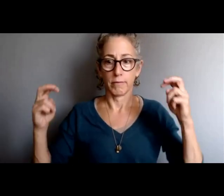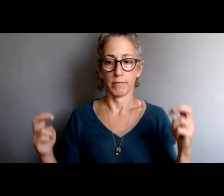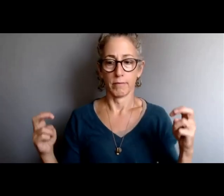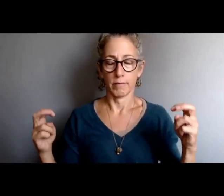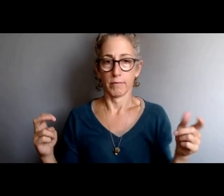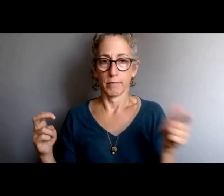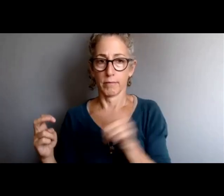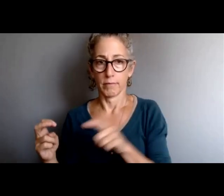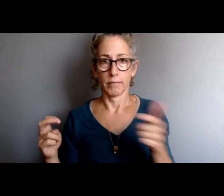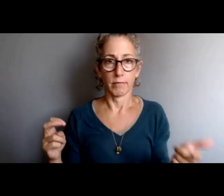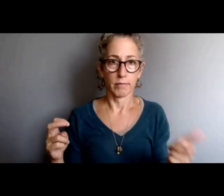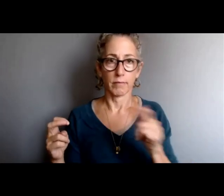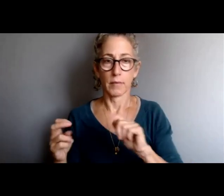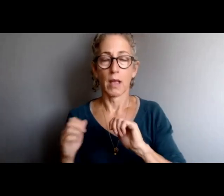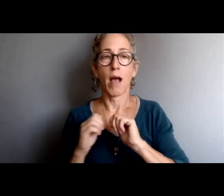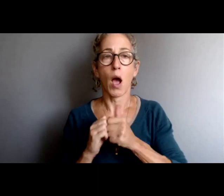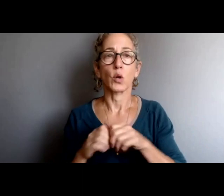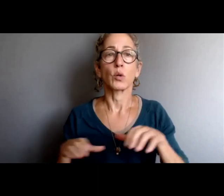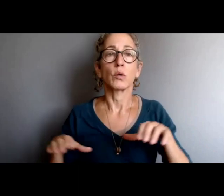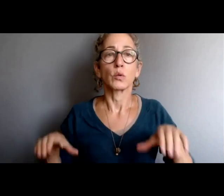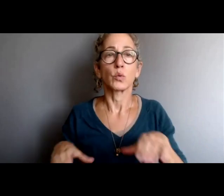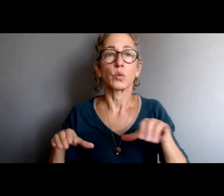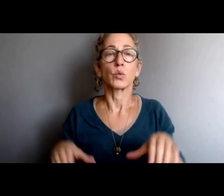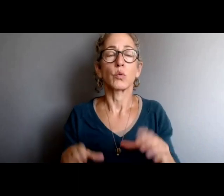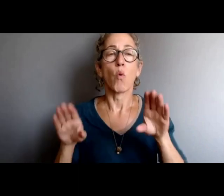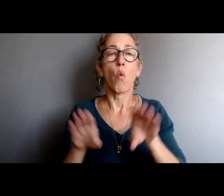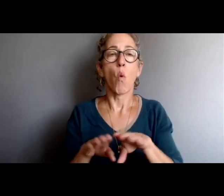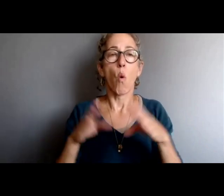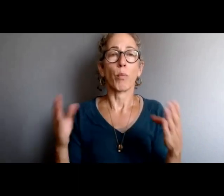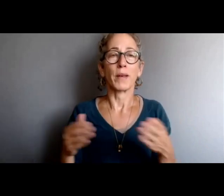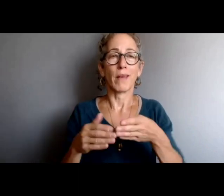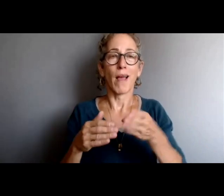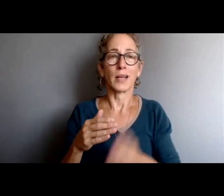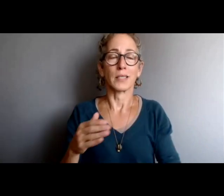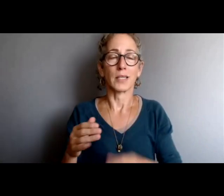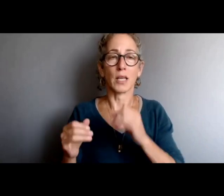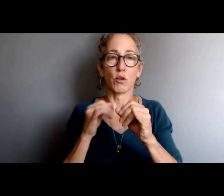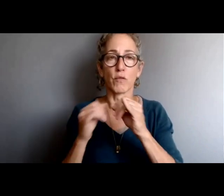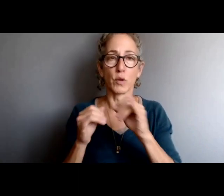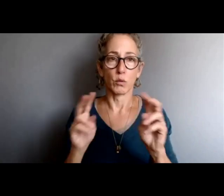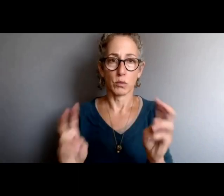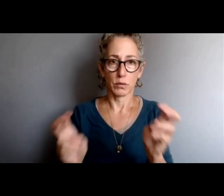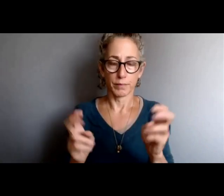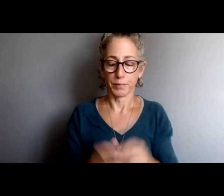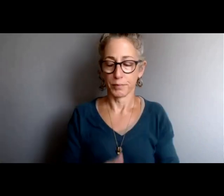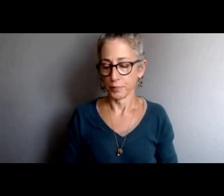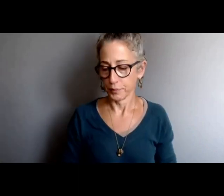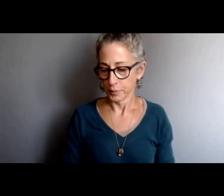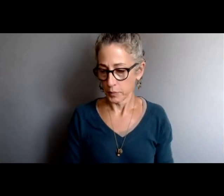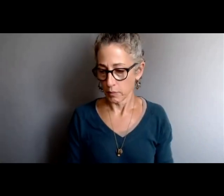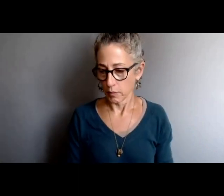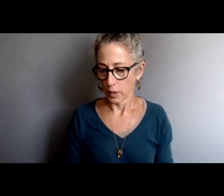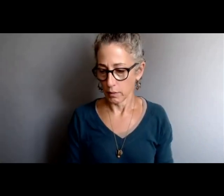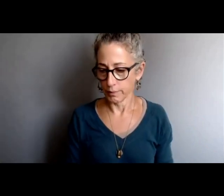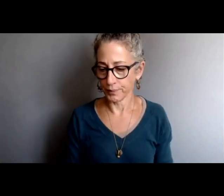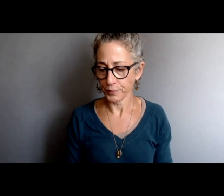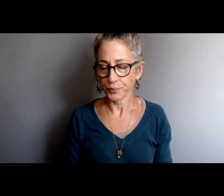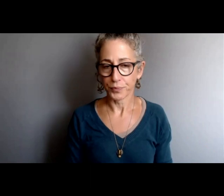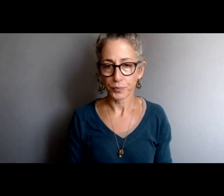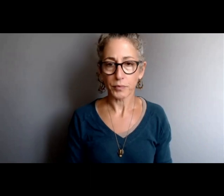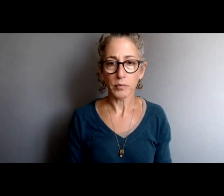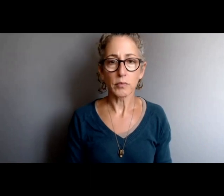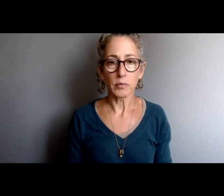interviews. Great. Can you also talk about, Chief, some of the reasons or the guiding